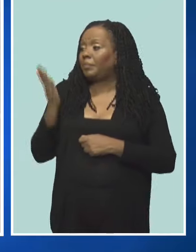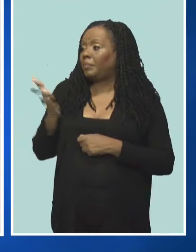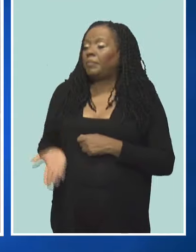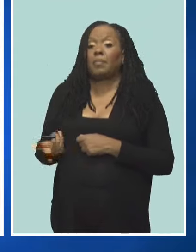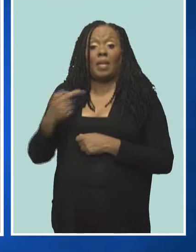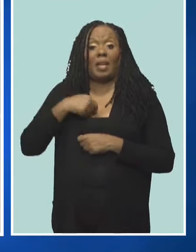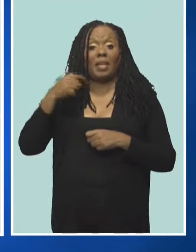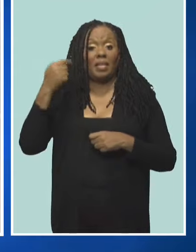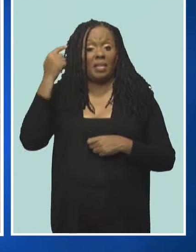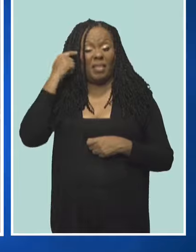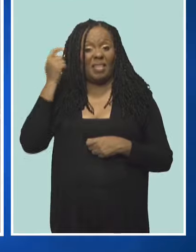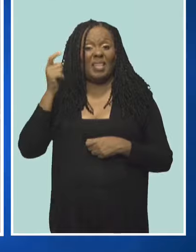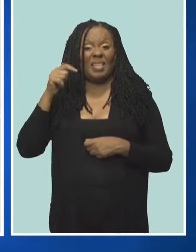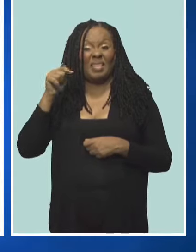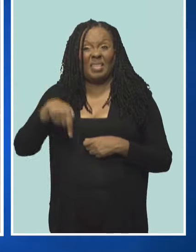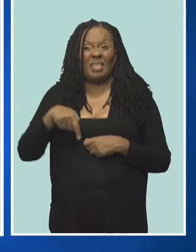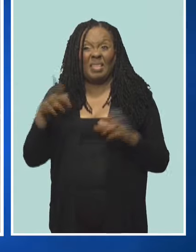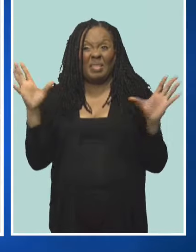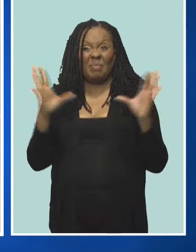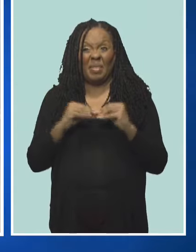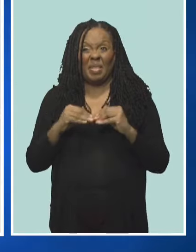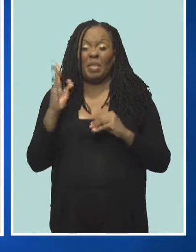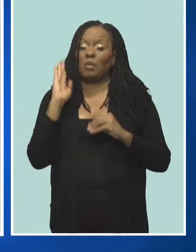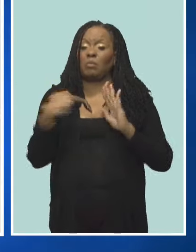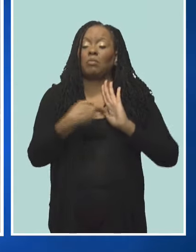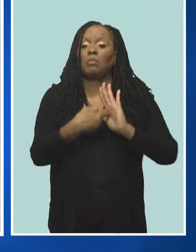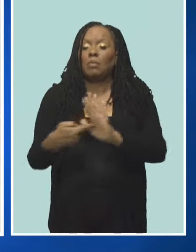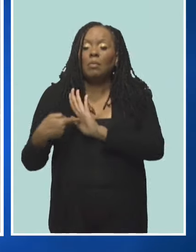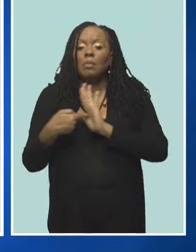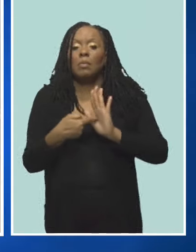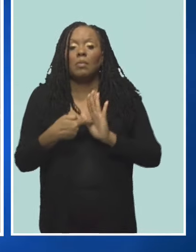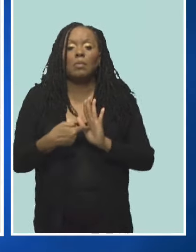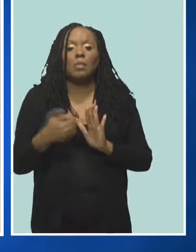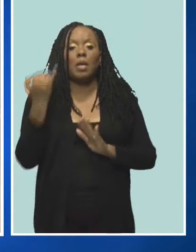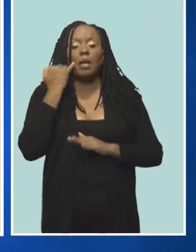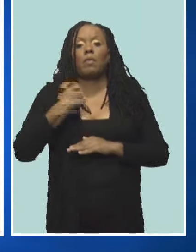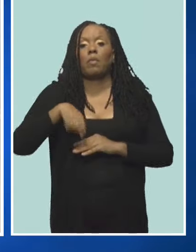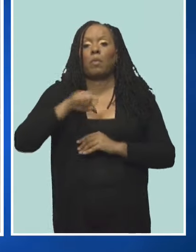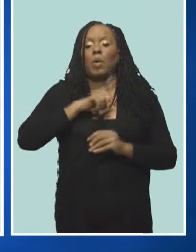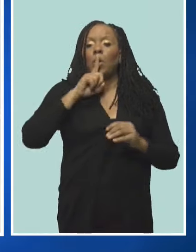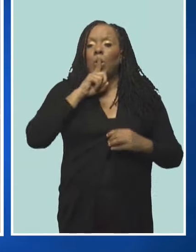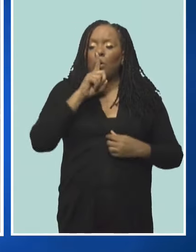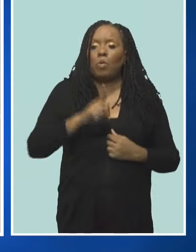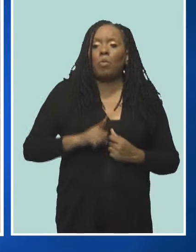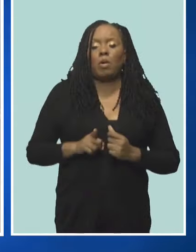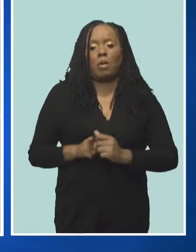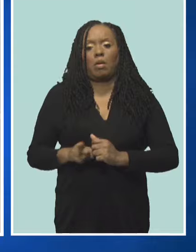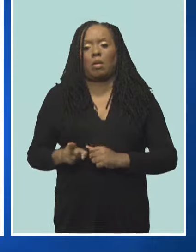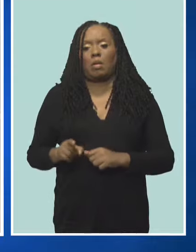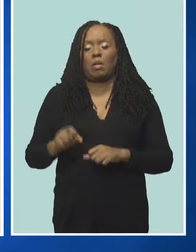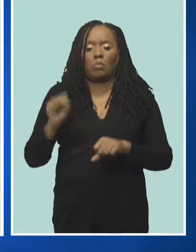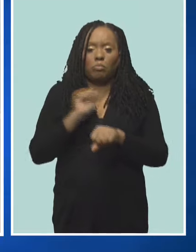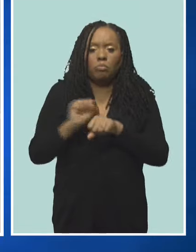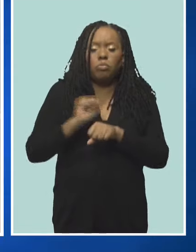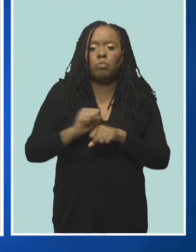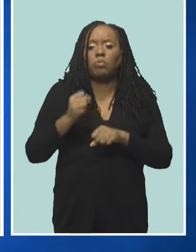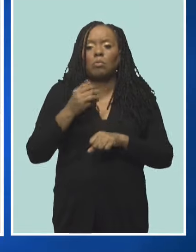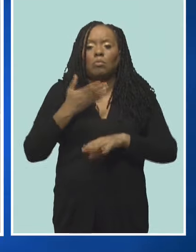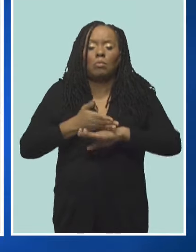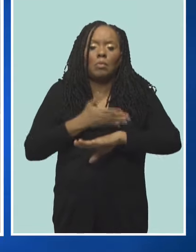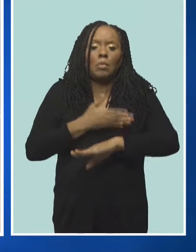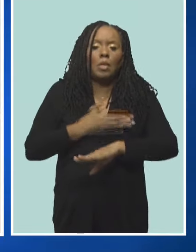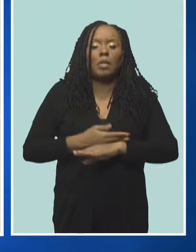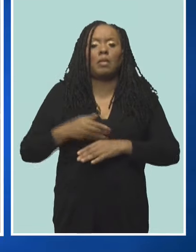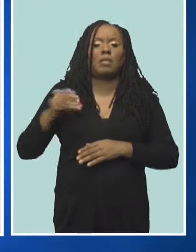going to demonstrate how effective we have been in the last 50 years, but particularly in the last